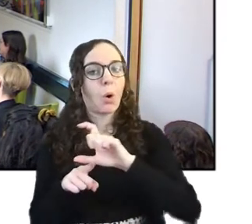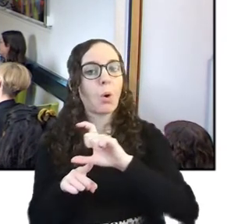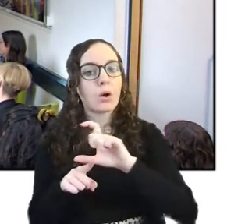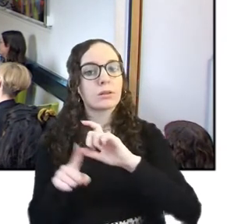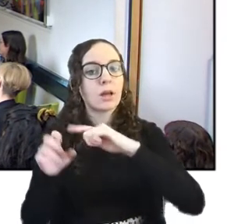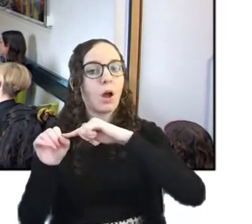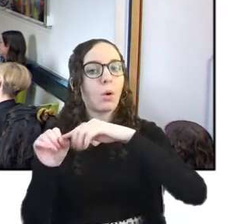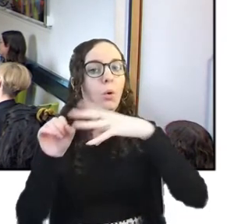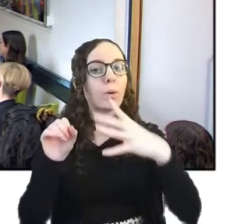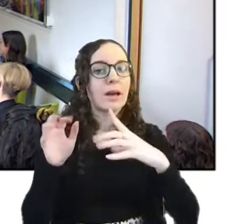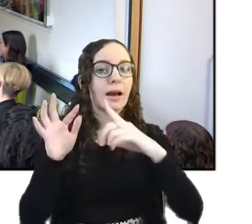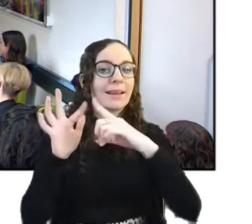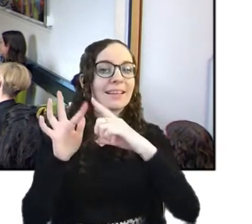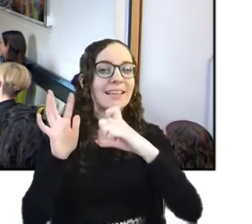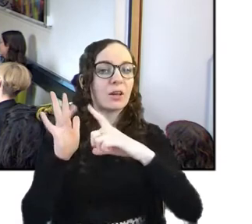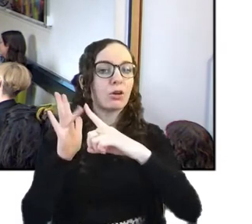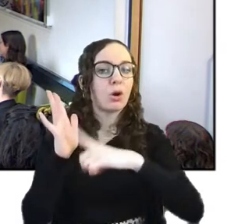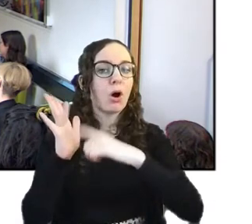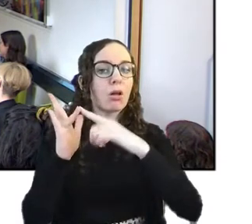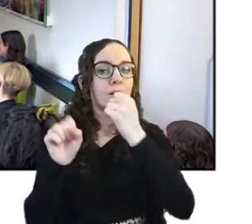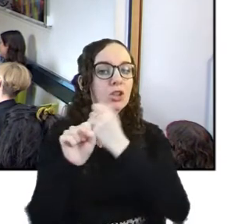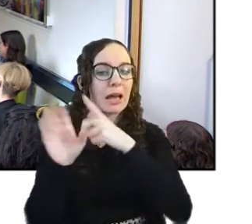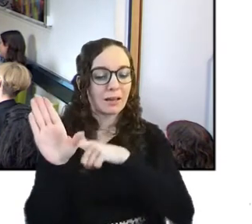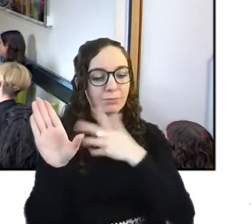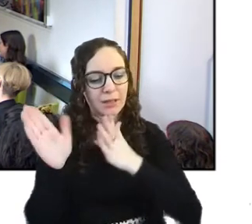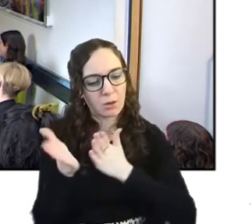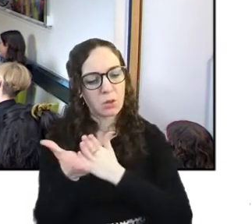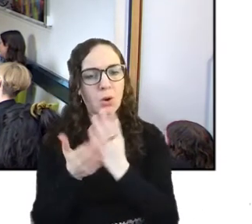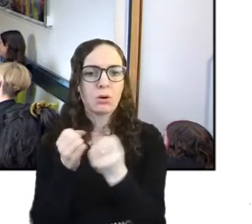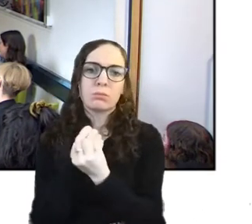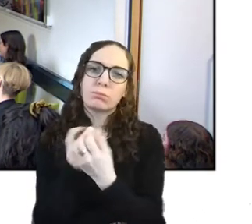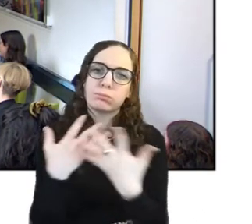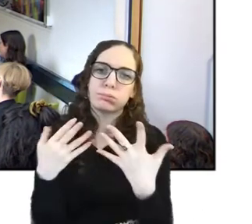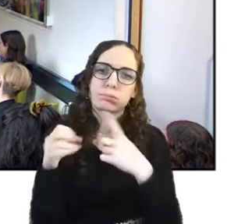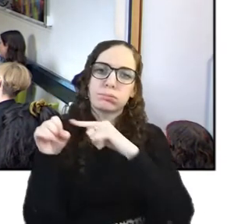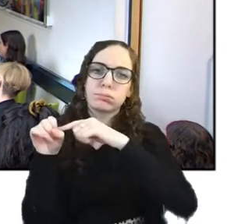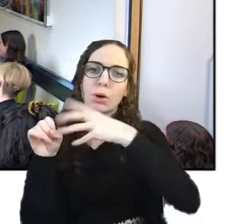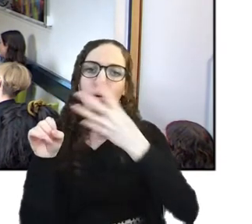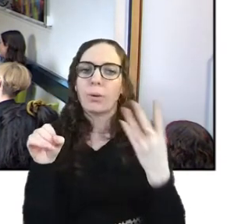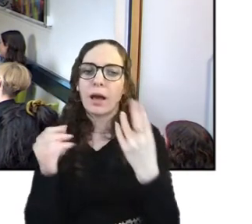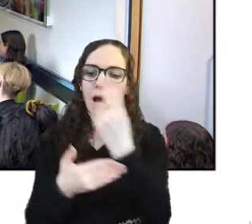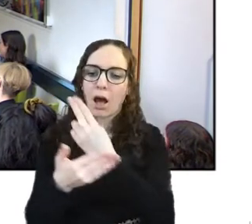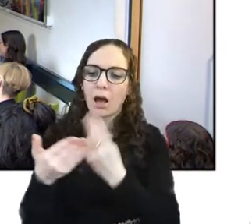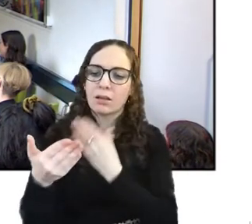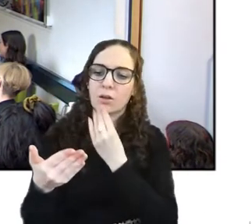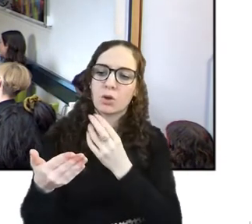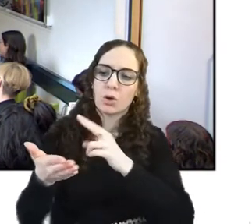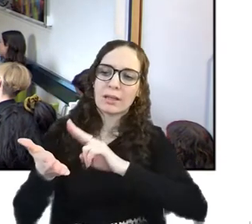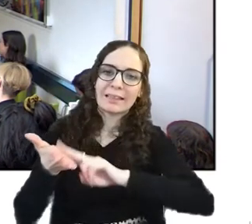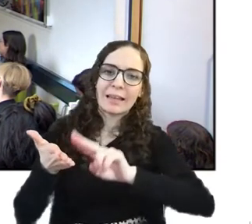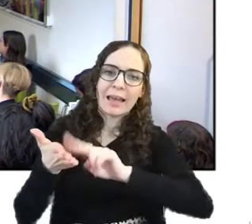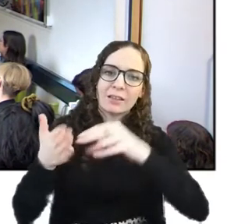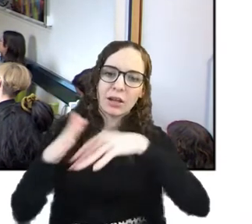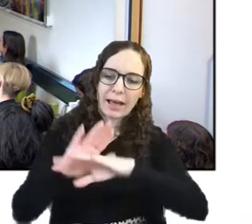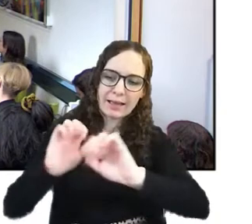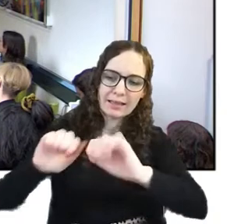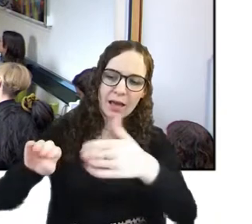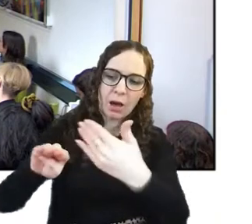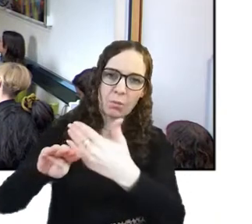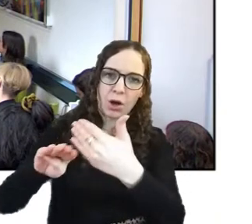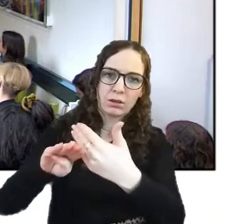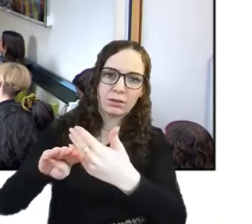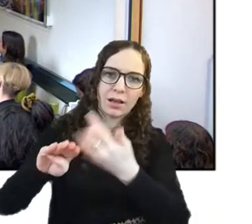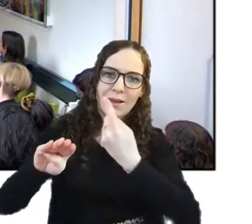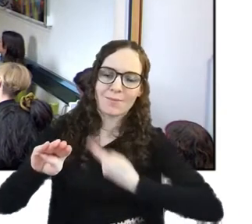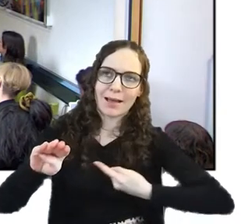um went through lots of queer artists and their how they use nature in their work and like i suddenly understood that nature was queer